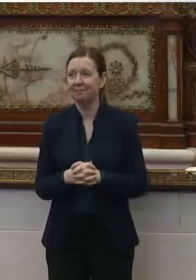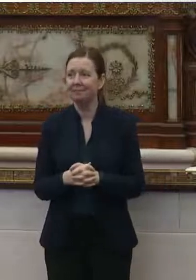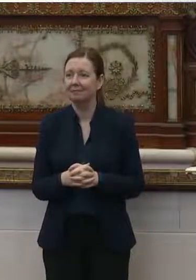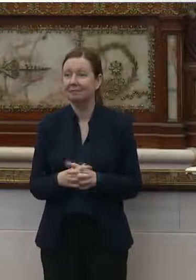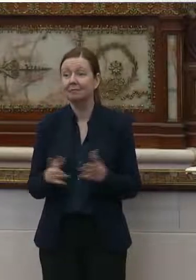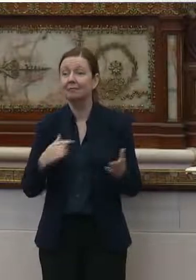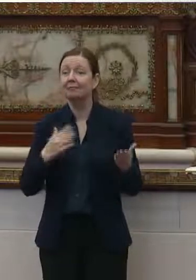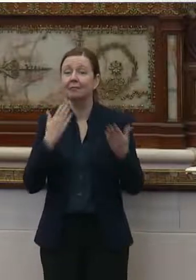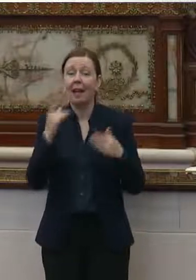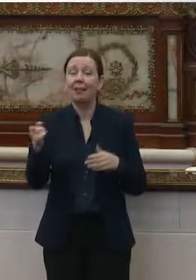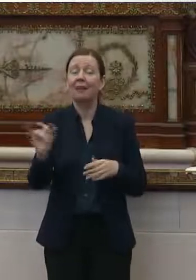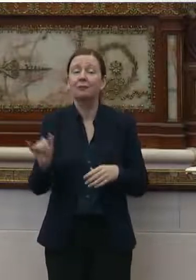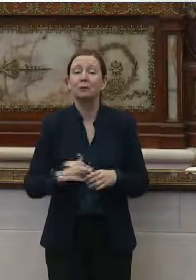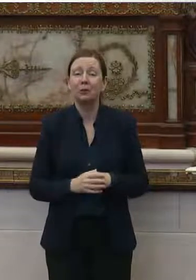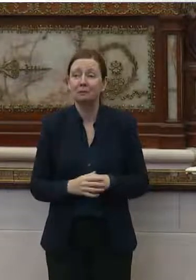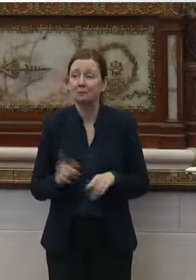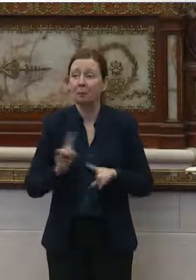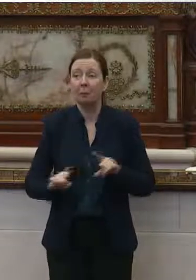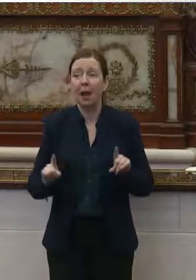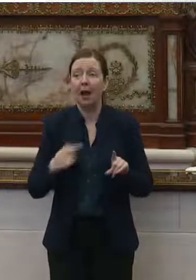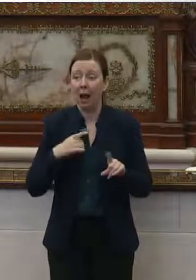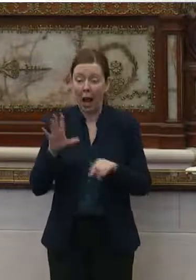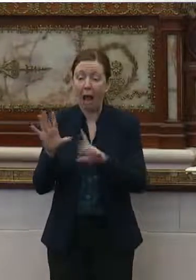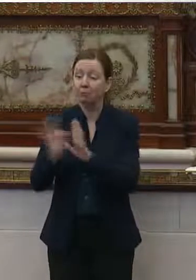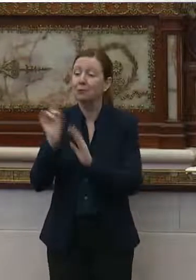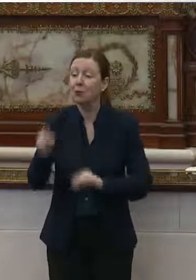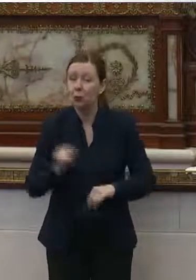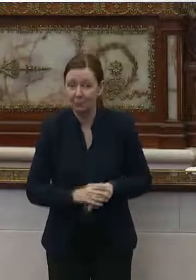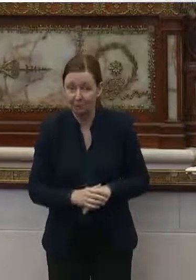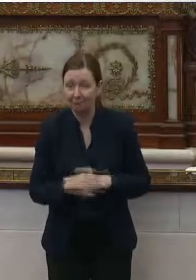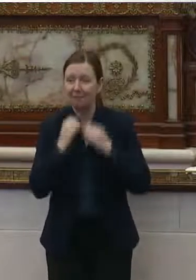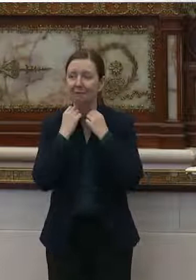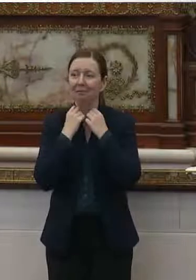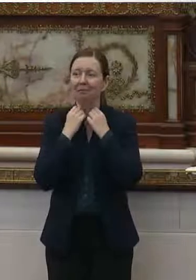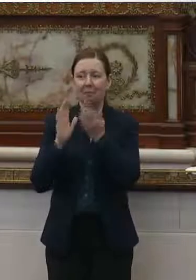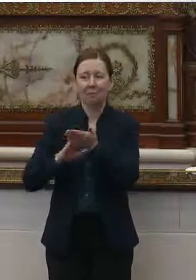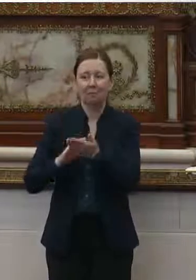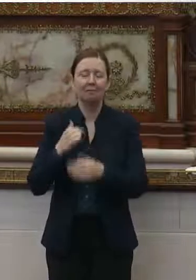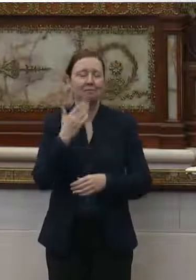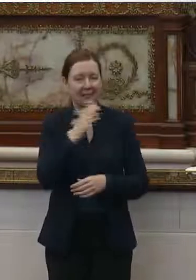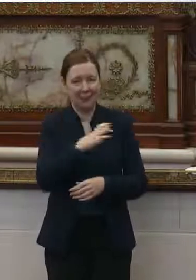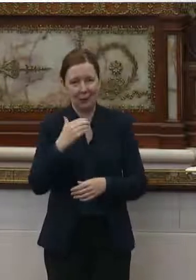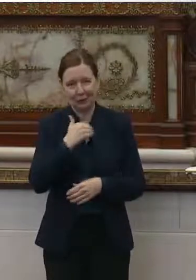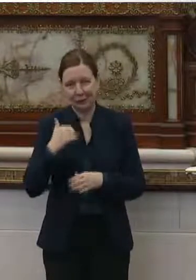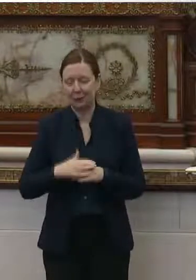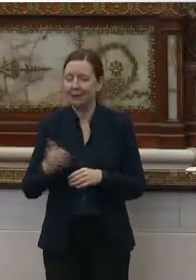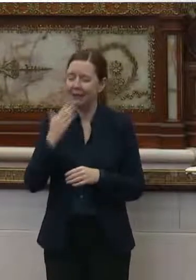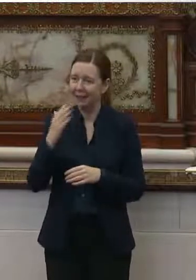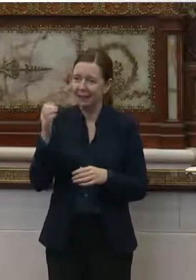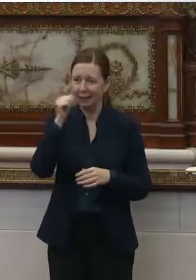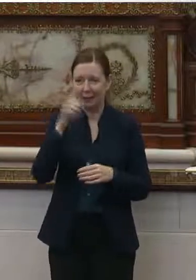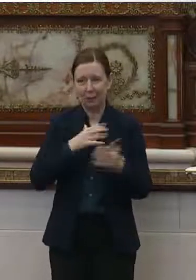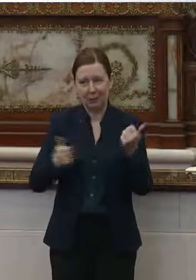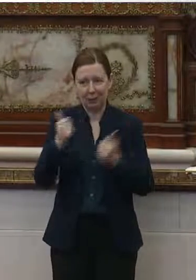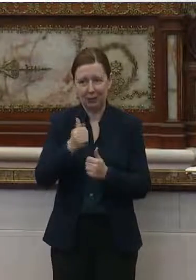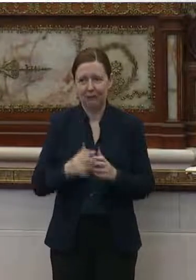I thank them too, but I called you. Thank you, Council Member. Thank you, Madam Chair.